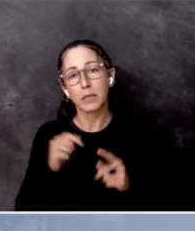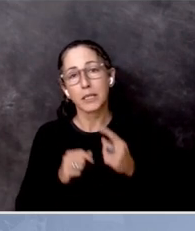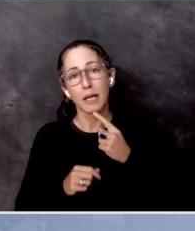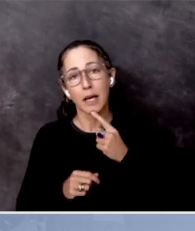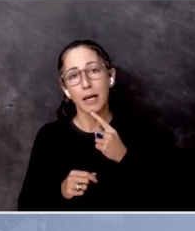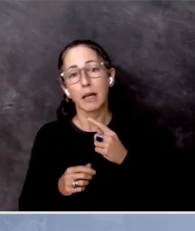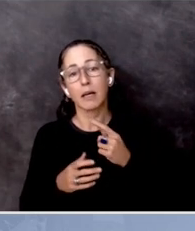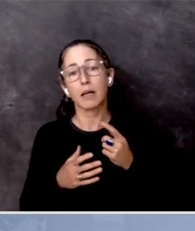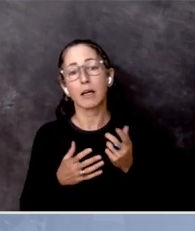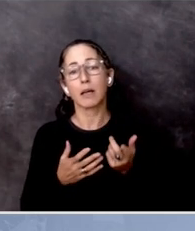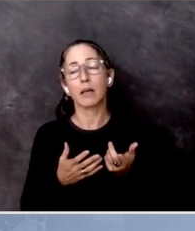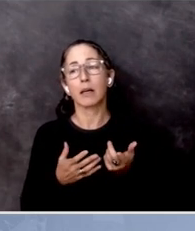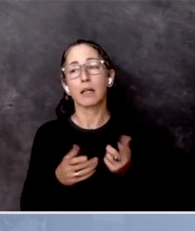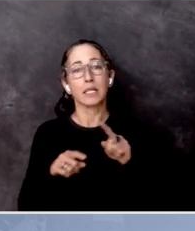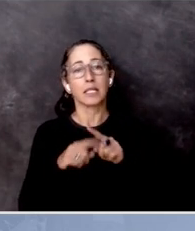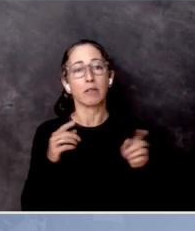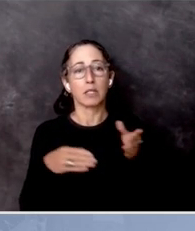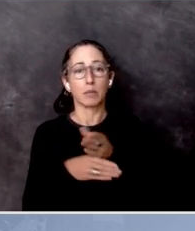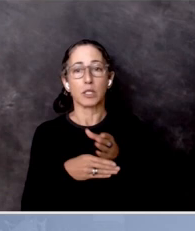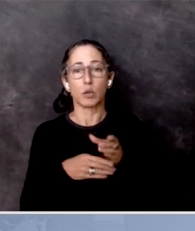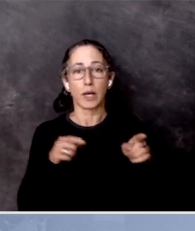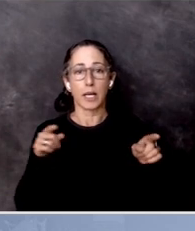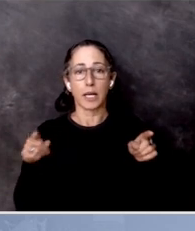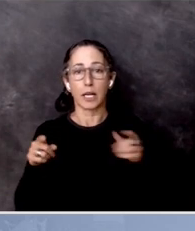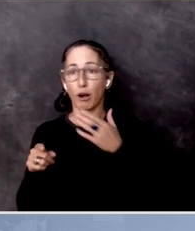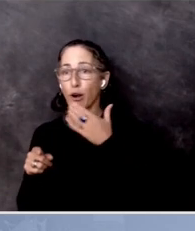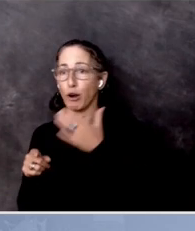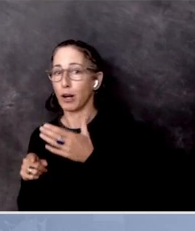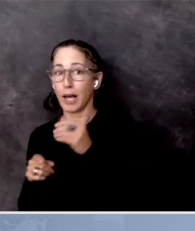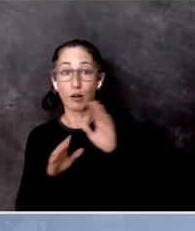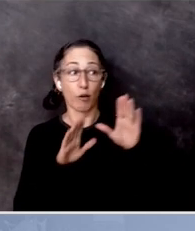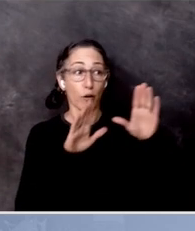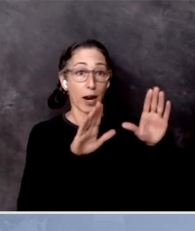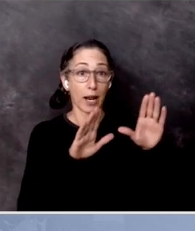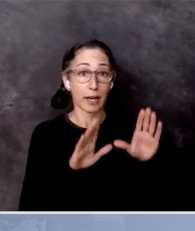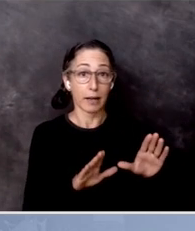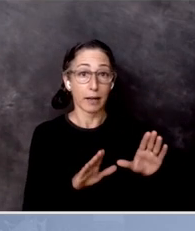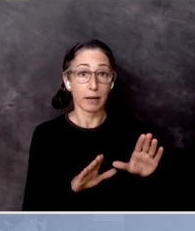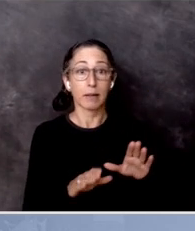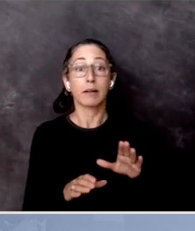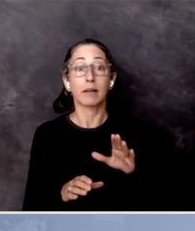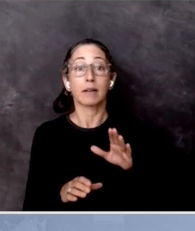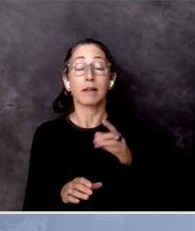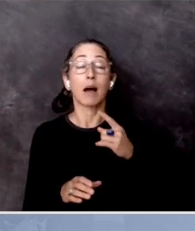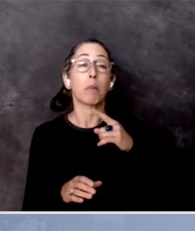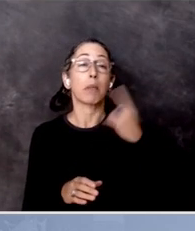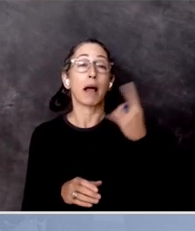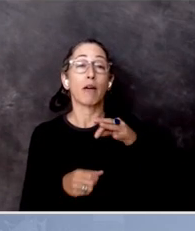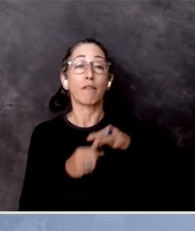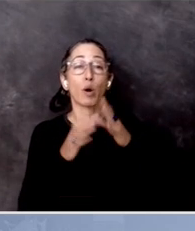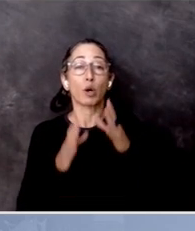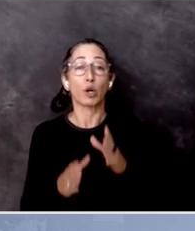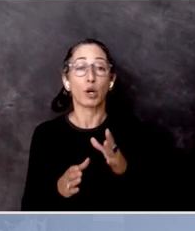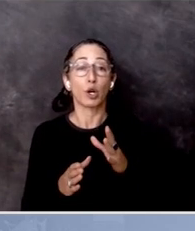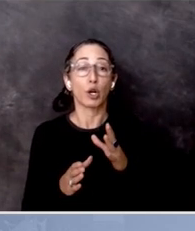the difference between good and great black voter turnout is, you know, a question of black male